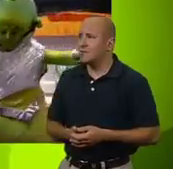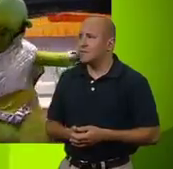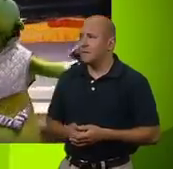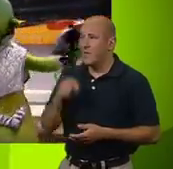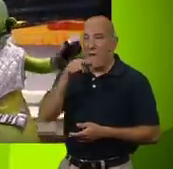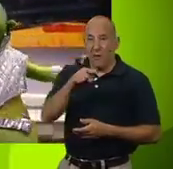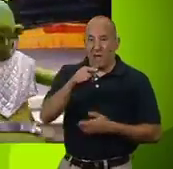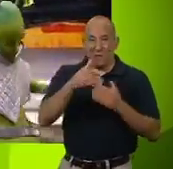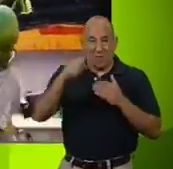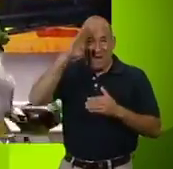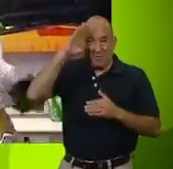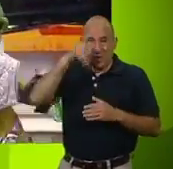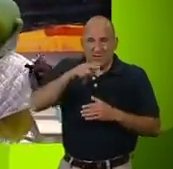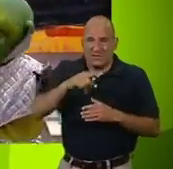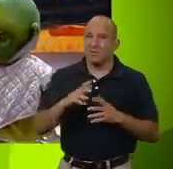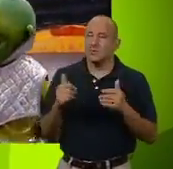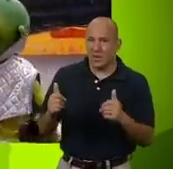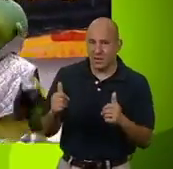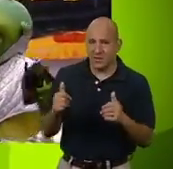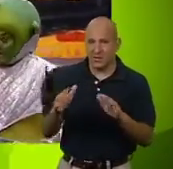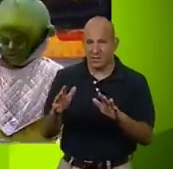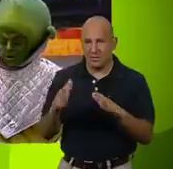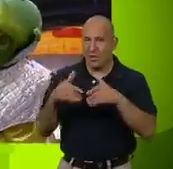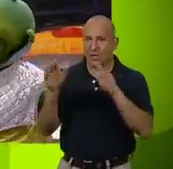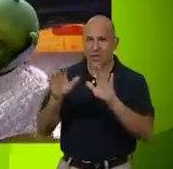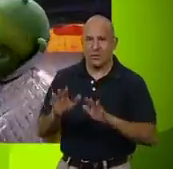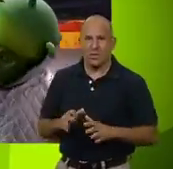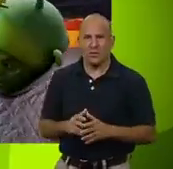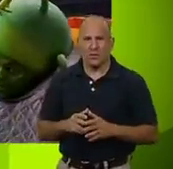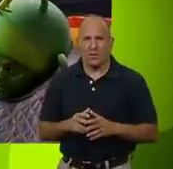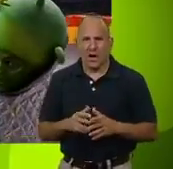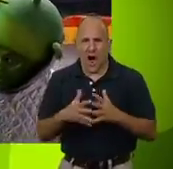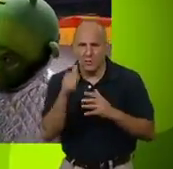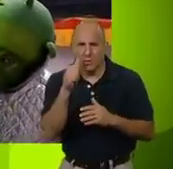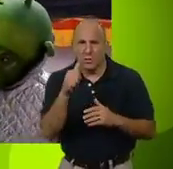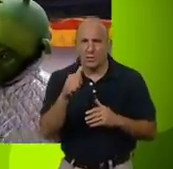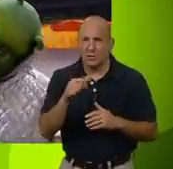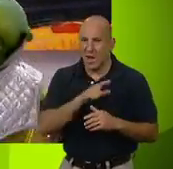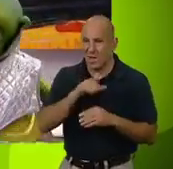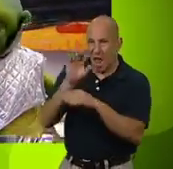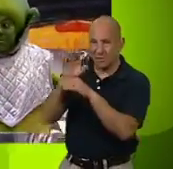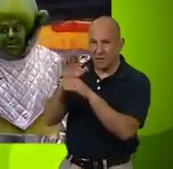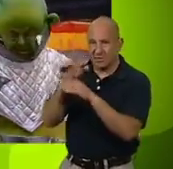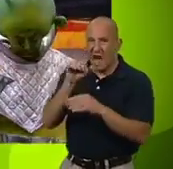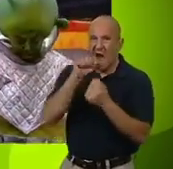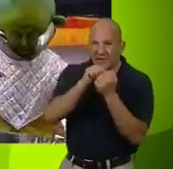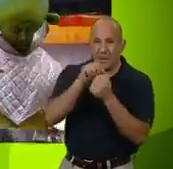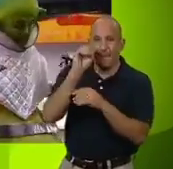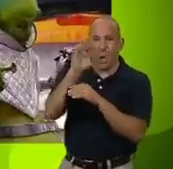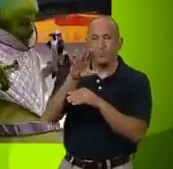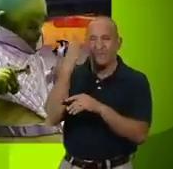That way it's far too dangerous! It's a cake all night. I think he's gone. How can you be sure? Because he's outside chewing on a postman's face.